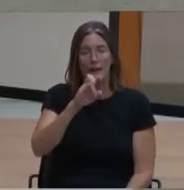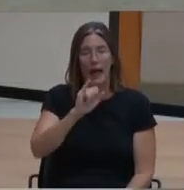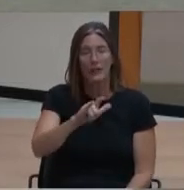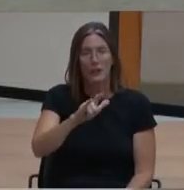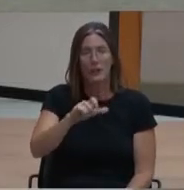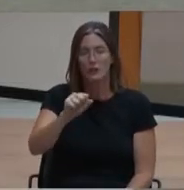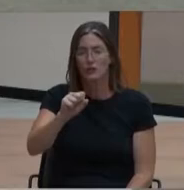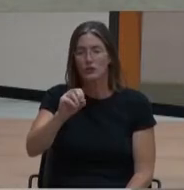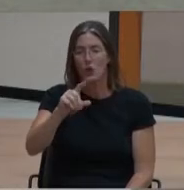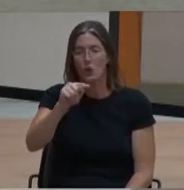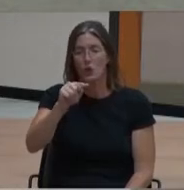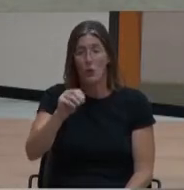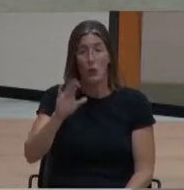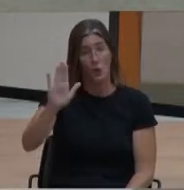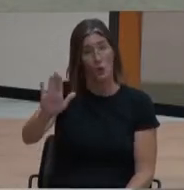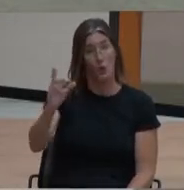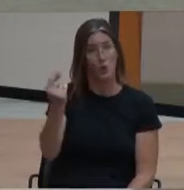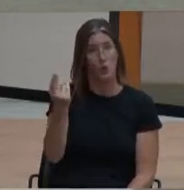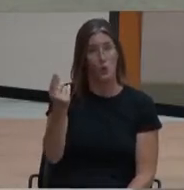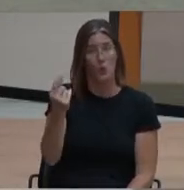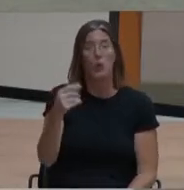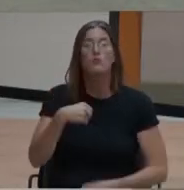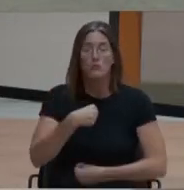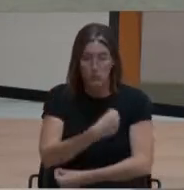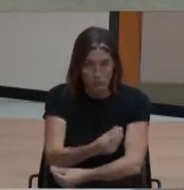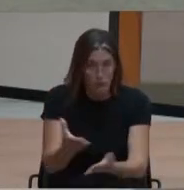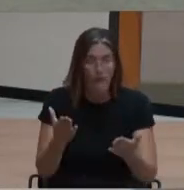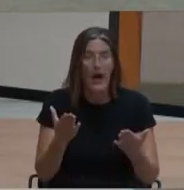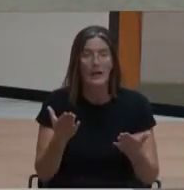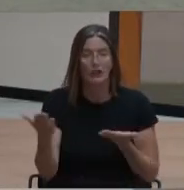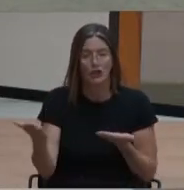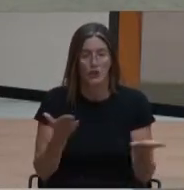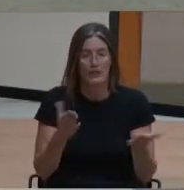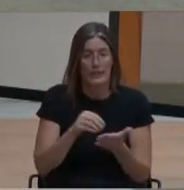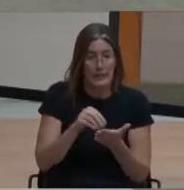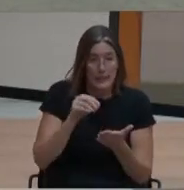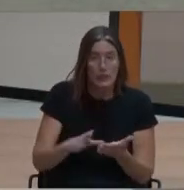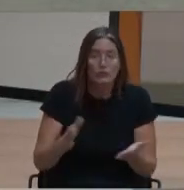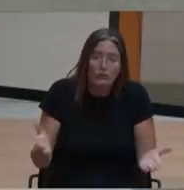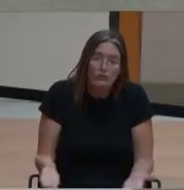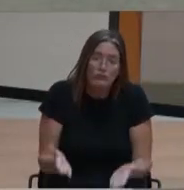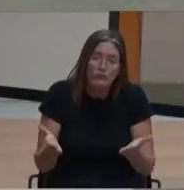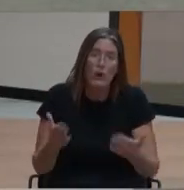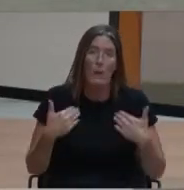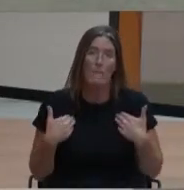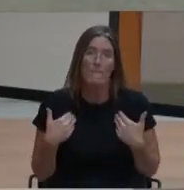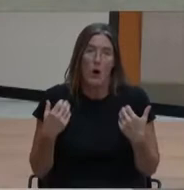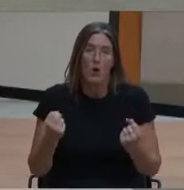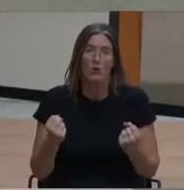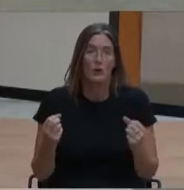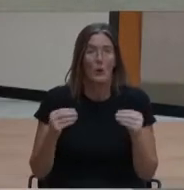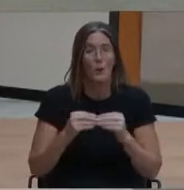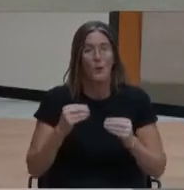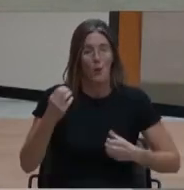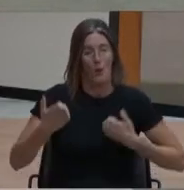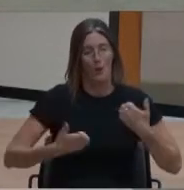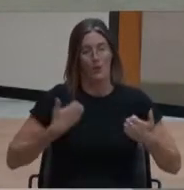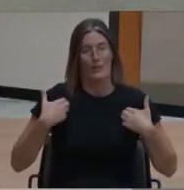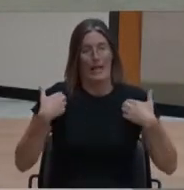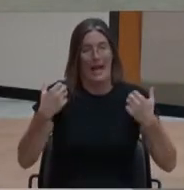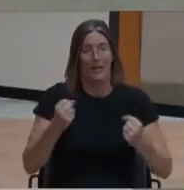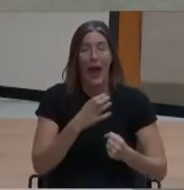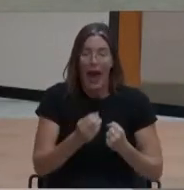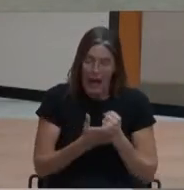responsibilities, which include providing services to students to enhance their emotional well-being and improve their academic performance.